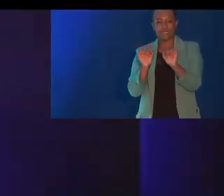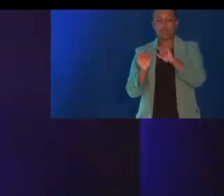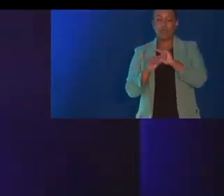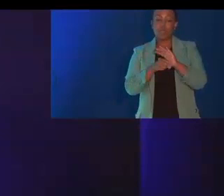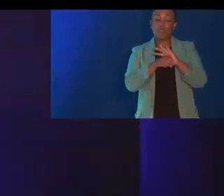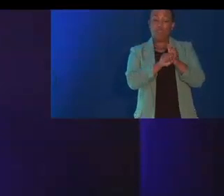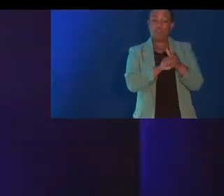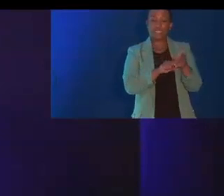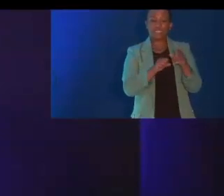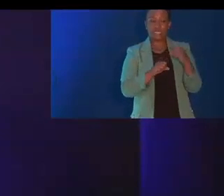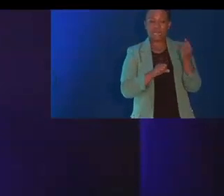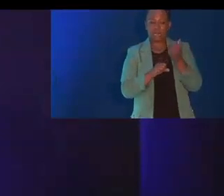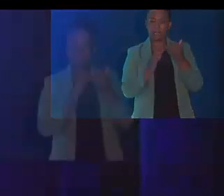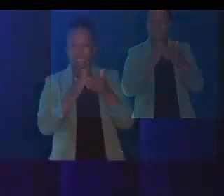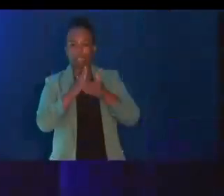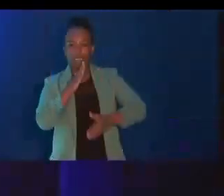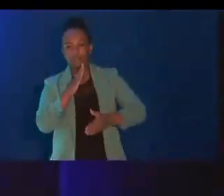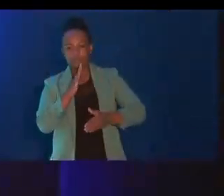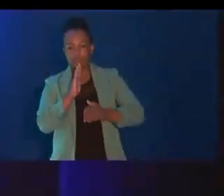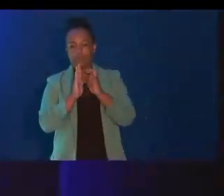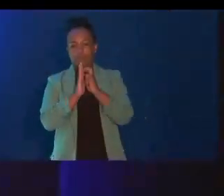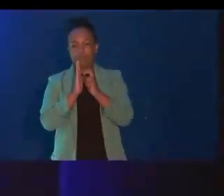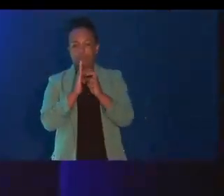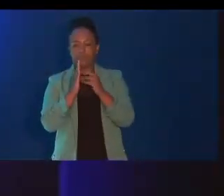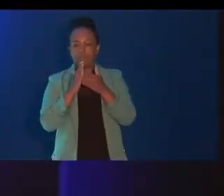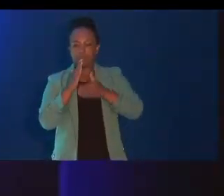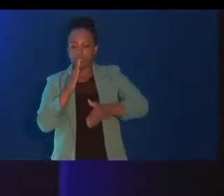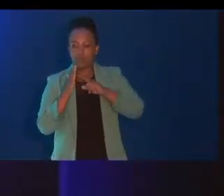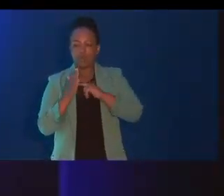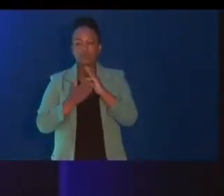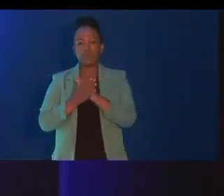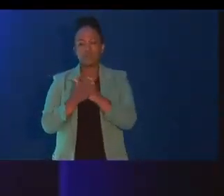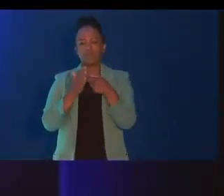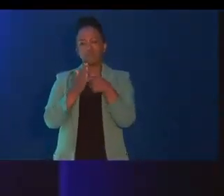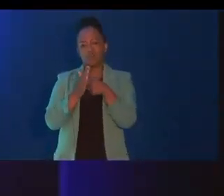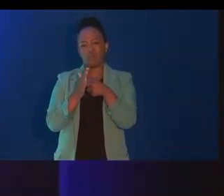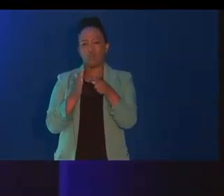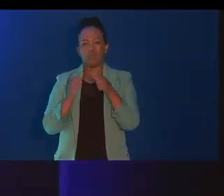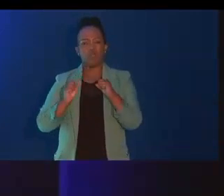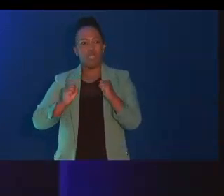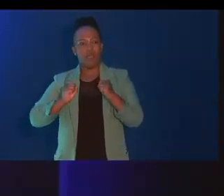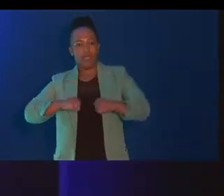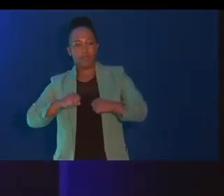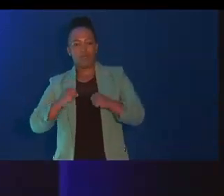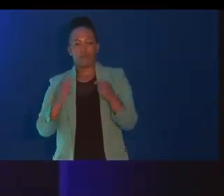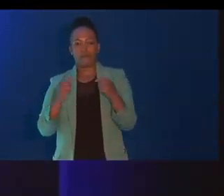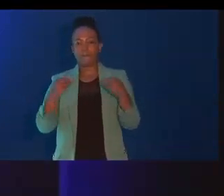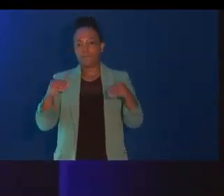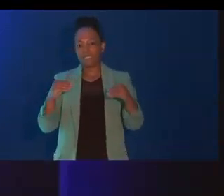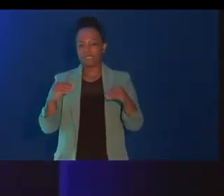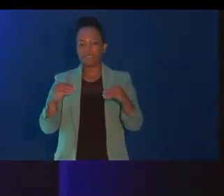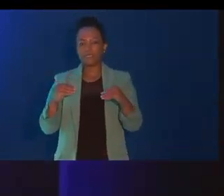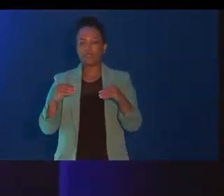COVID-19 restrictions, we are aware that some retailers did not allow enterprises to do in-store